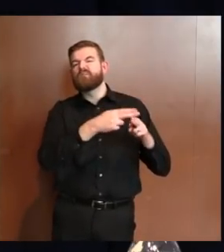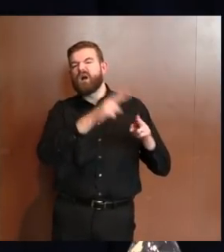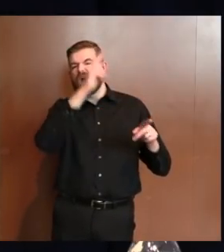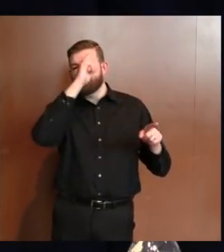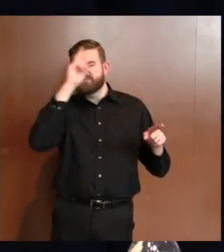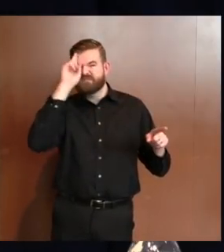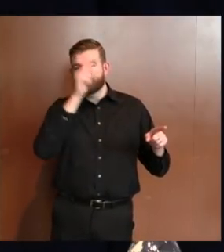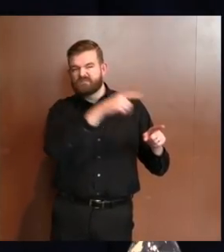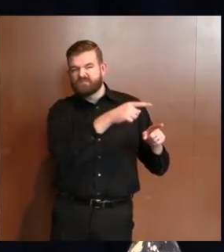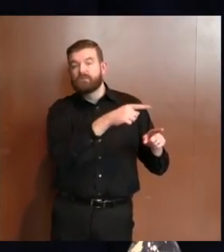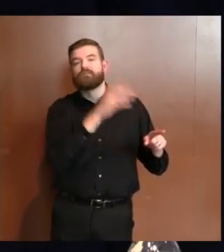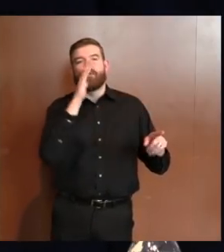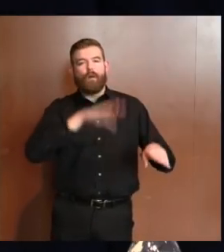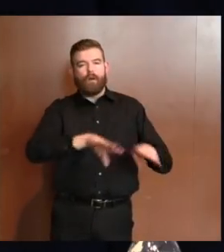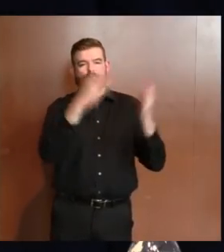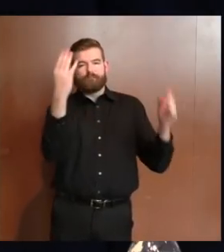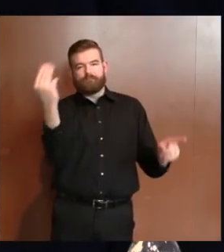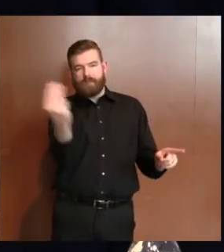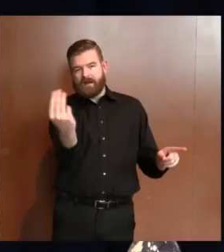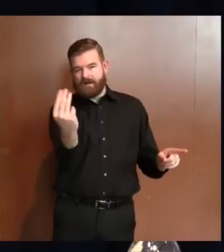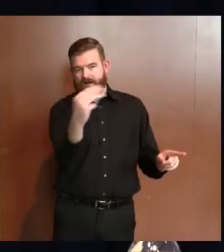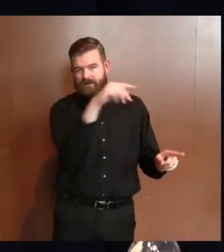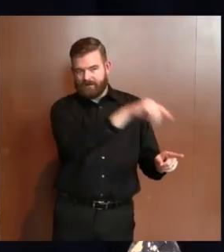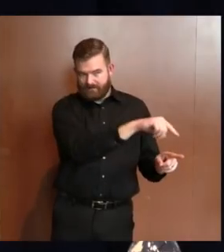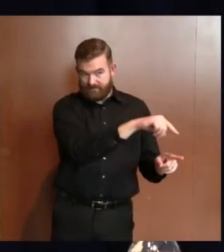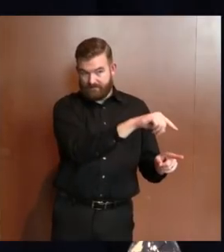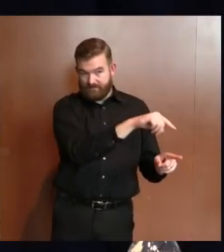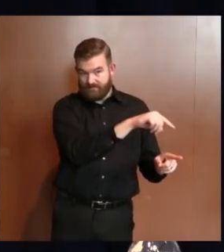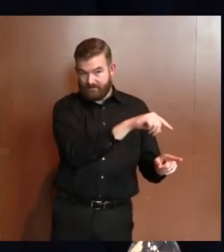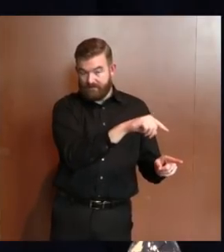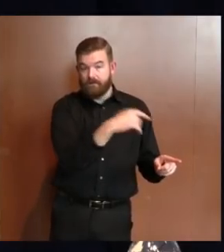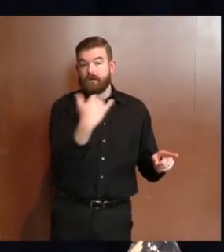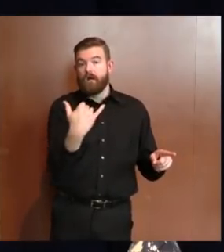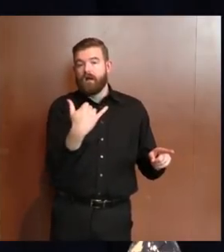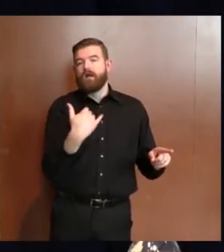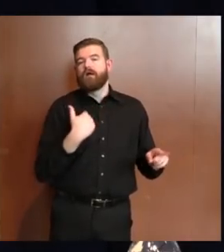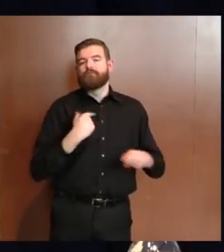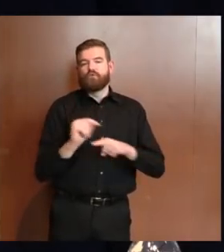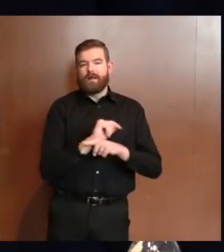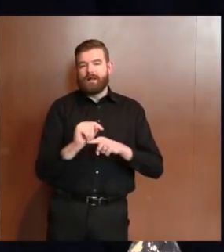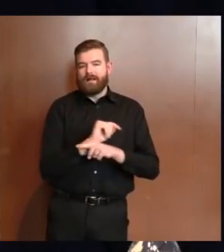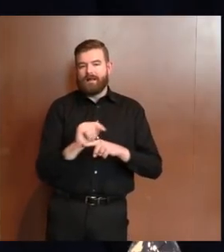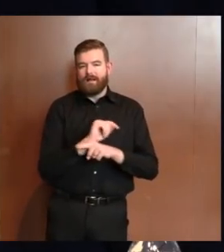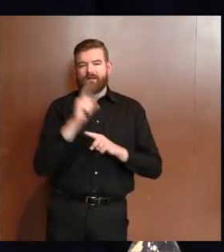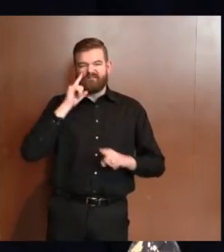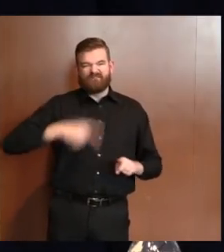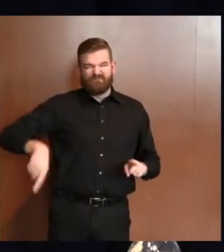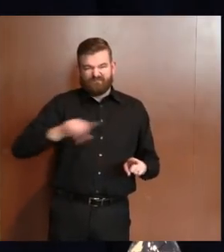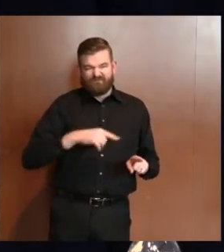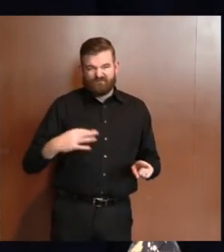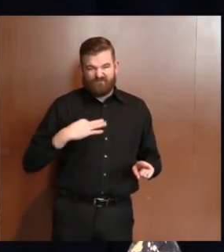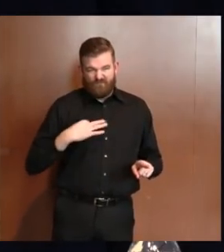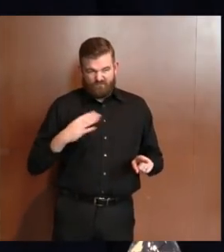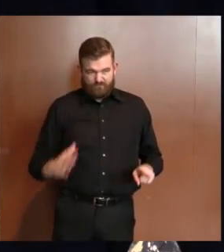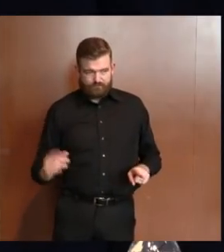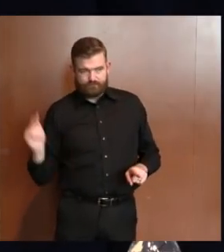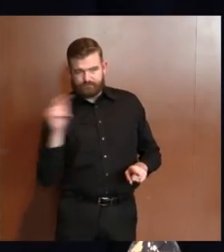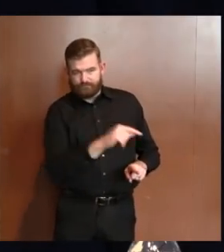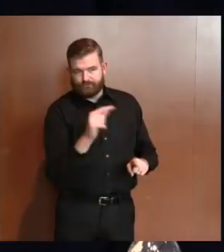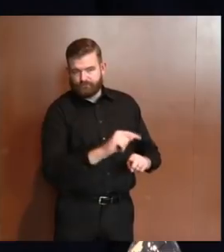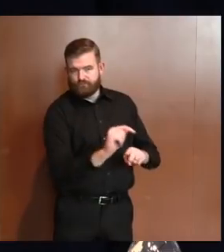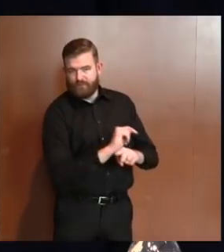there is a training session being held for individuals who are volunteering to staff that site.